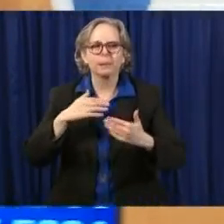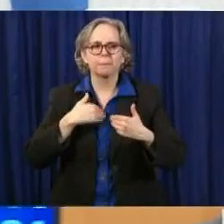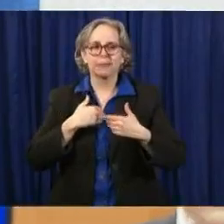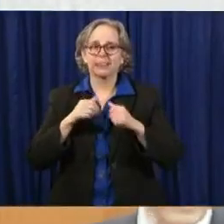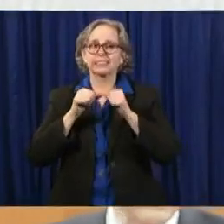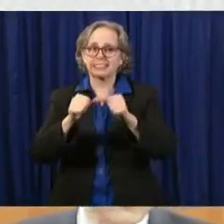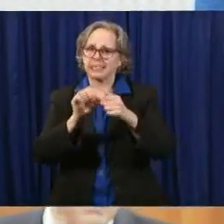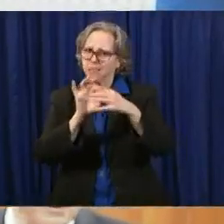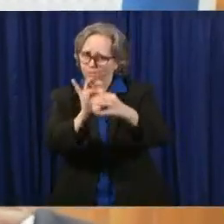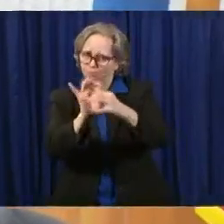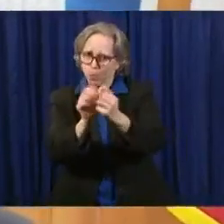Dr. Acton, thank you very much. much.